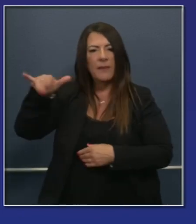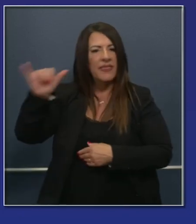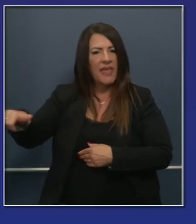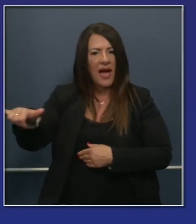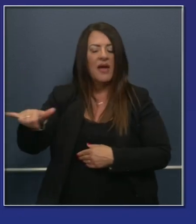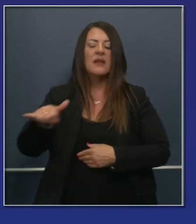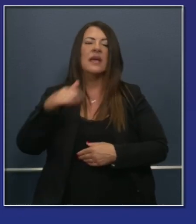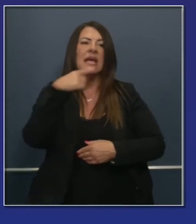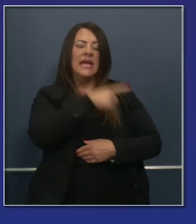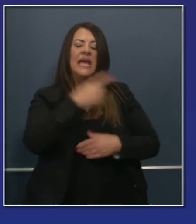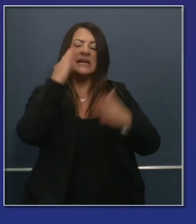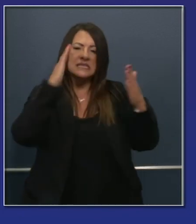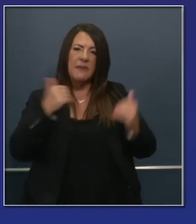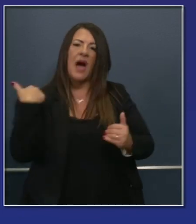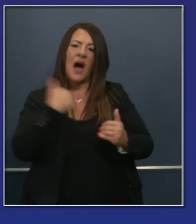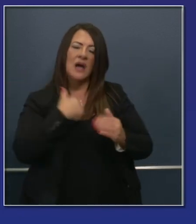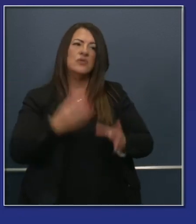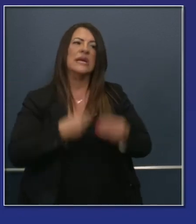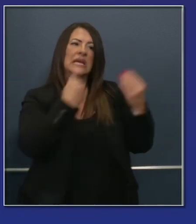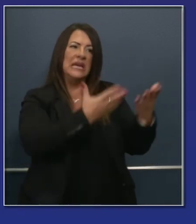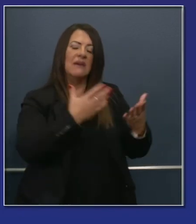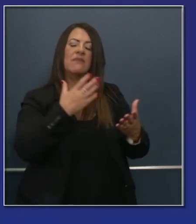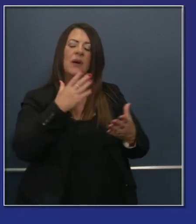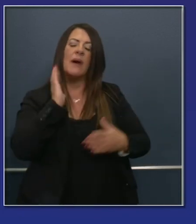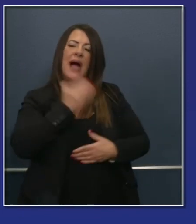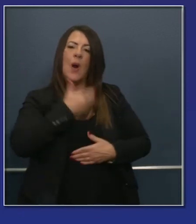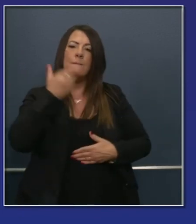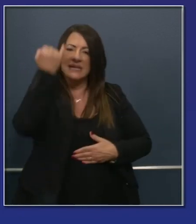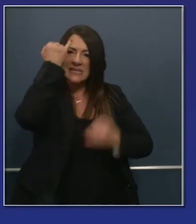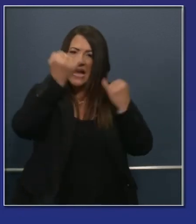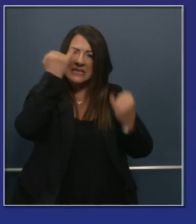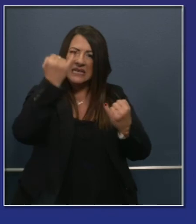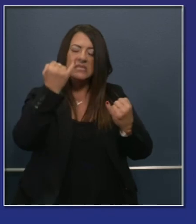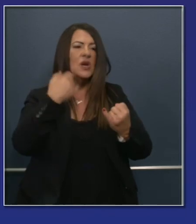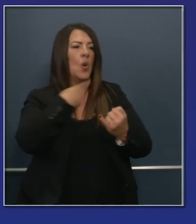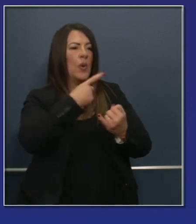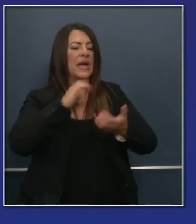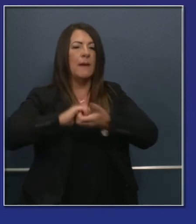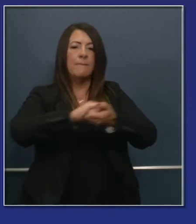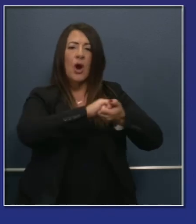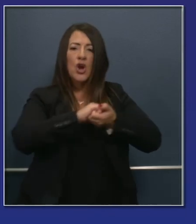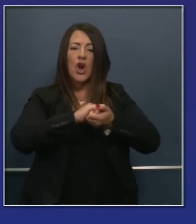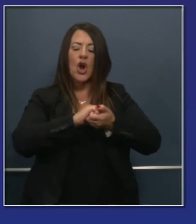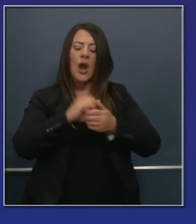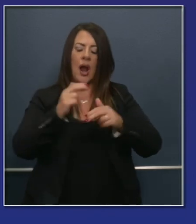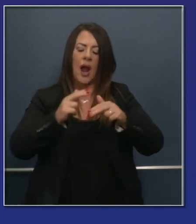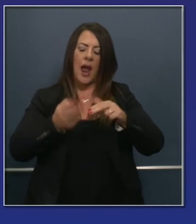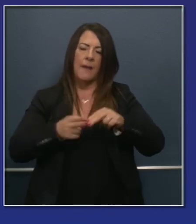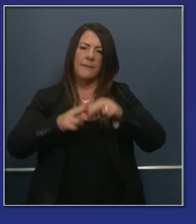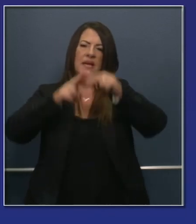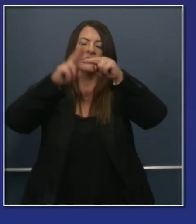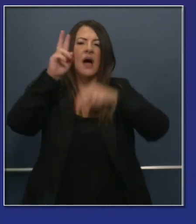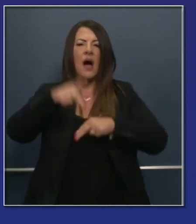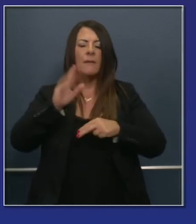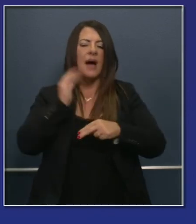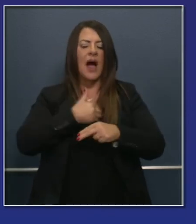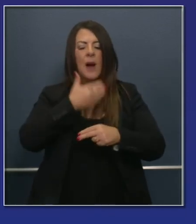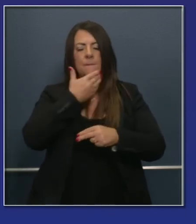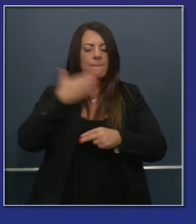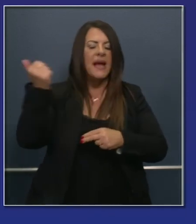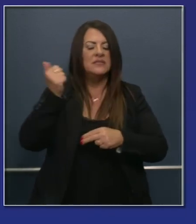and let's rebuild together. At a time of great division and emotion across our country,